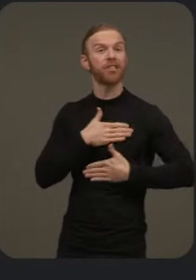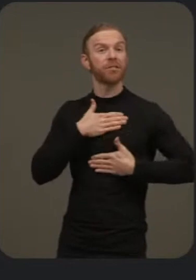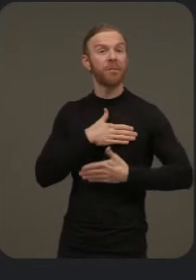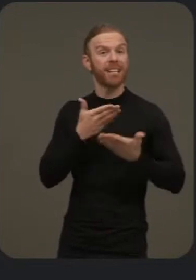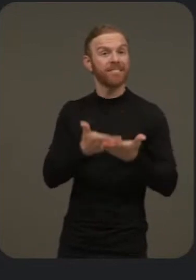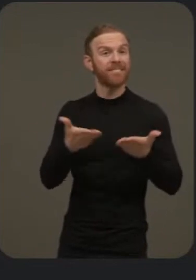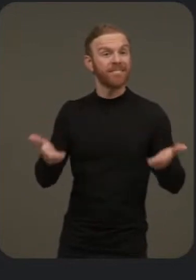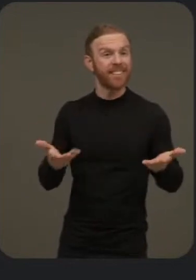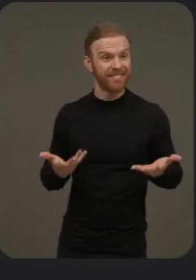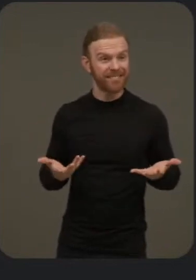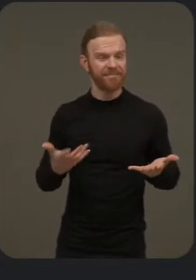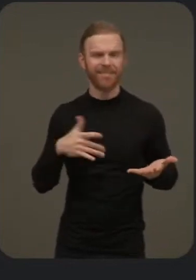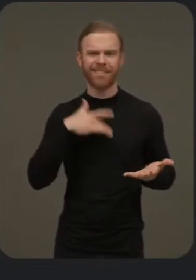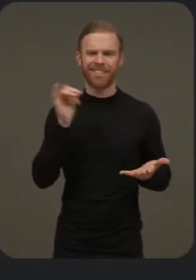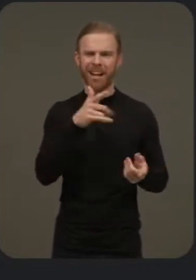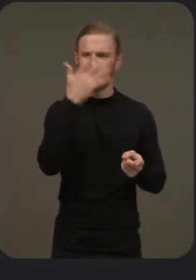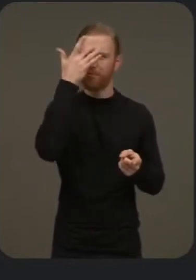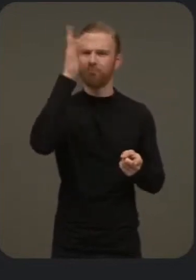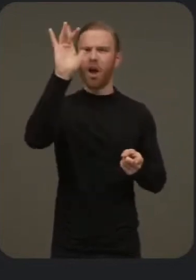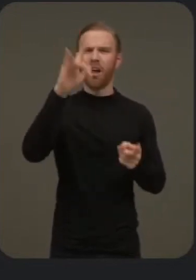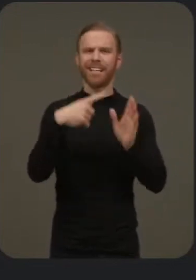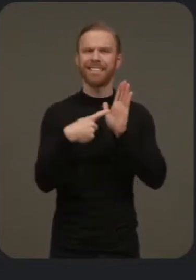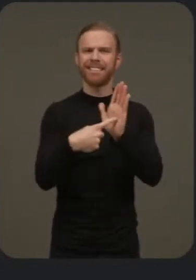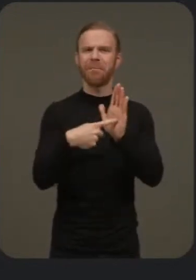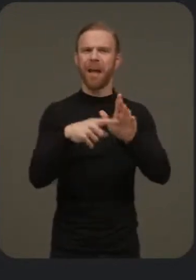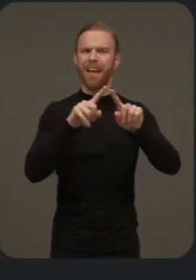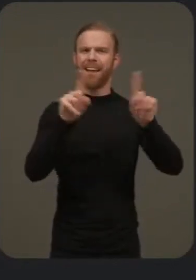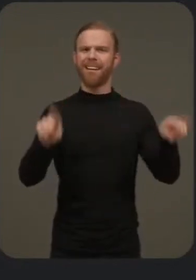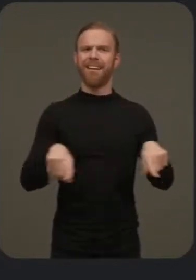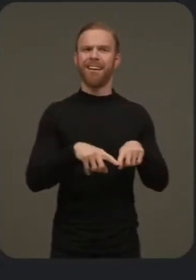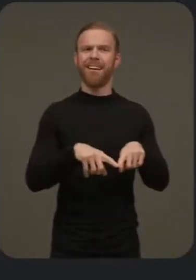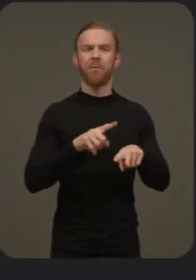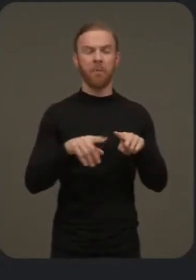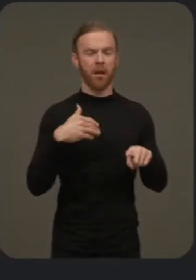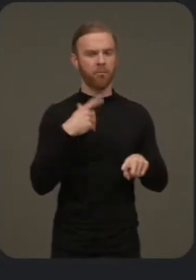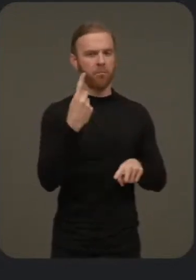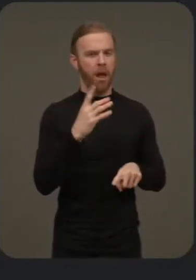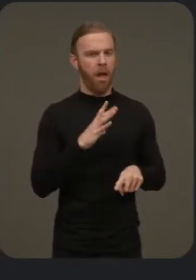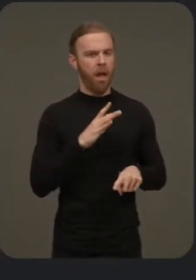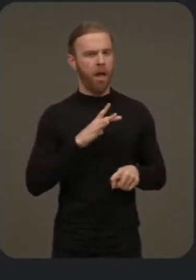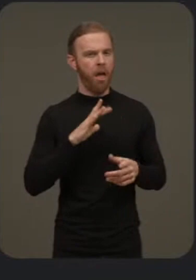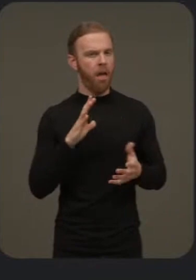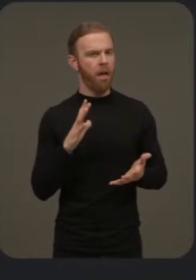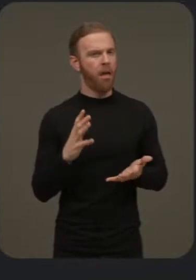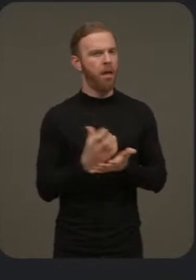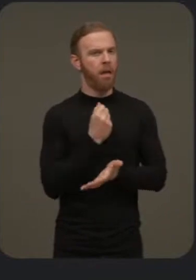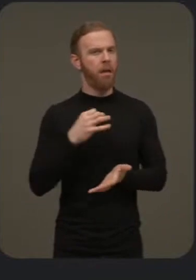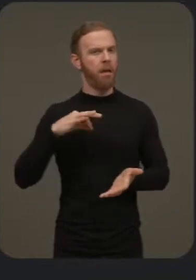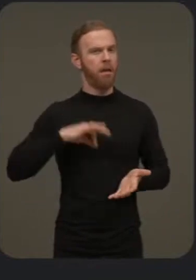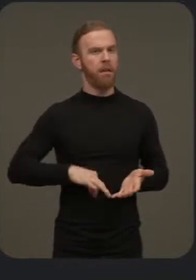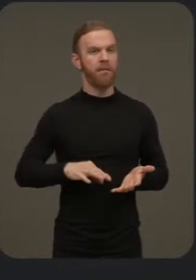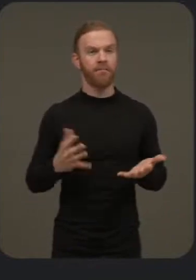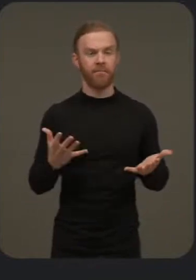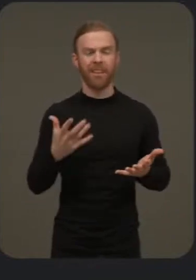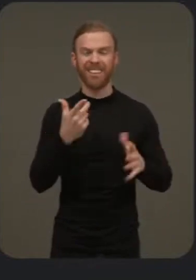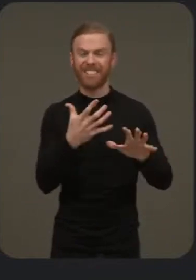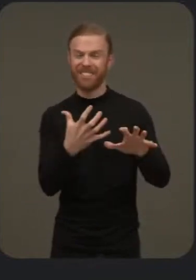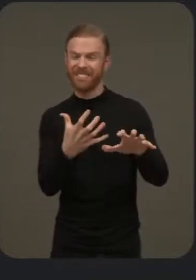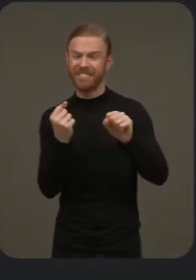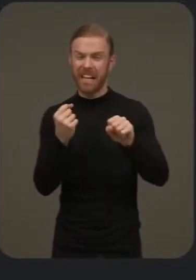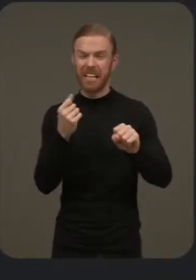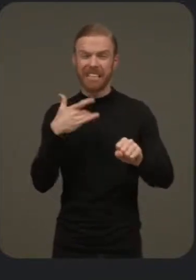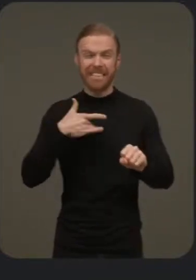It feels like a smart display, but has one huge advantage. With the ultra-fast fingerprint